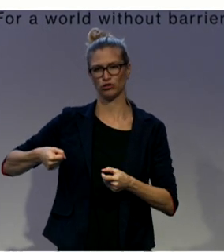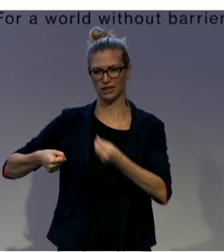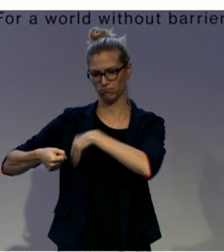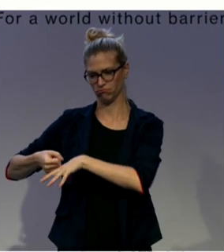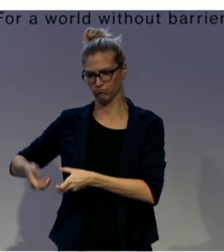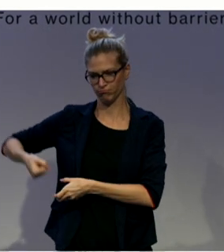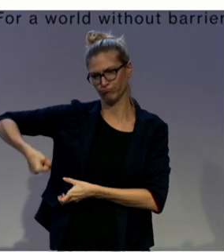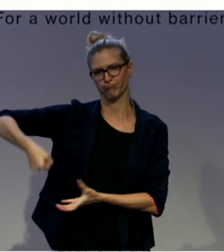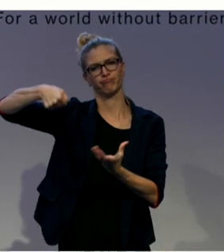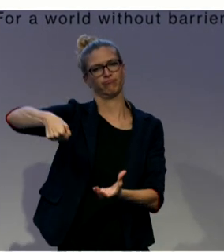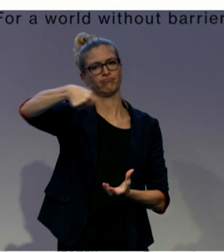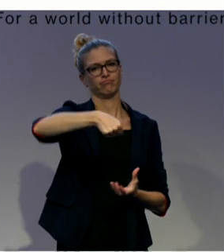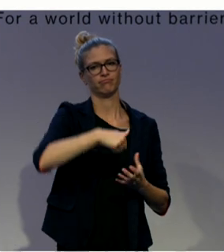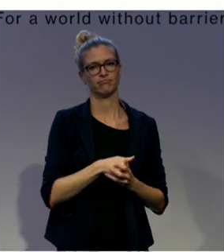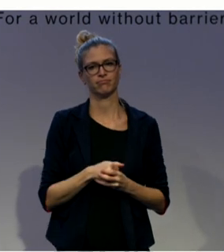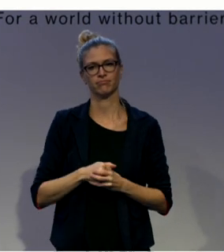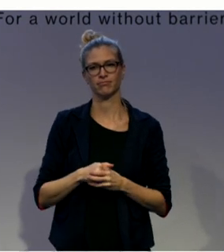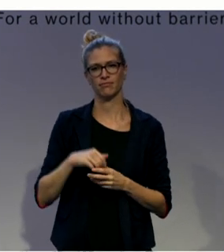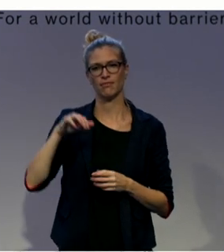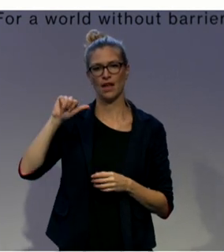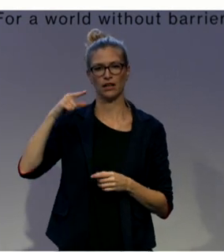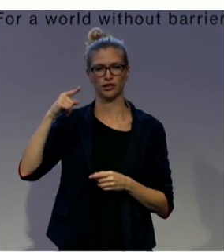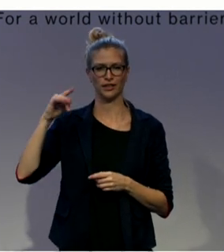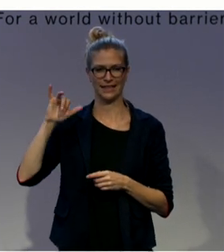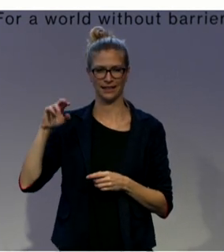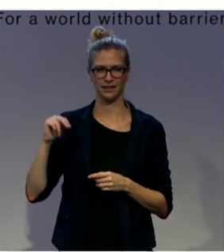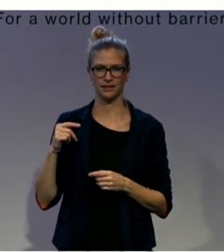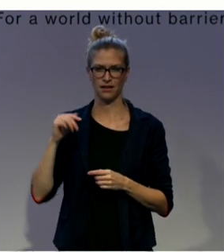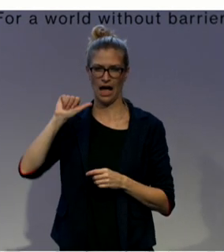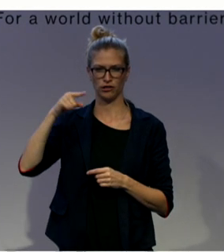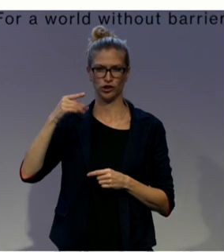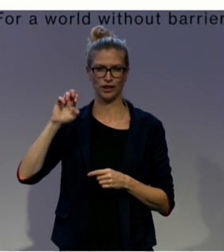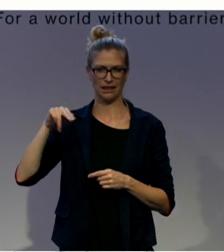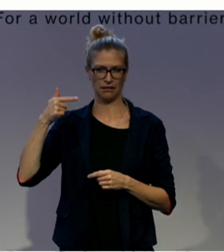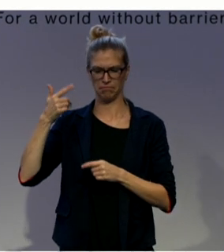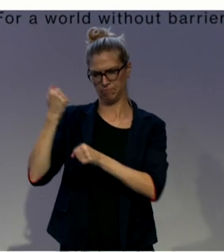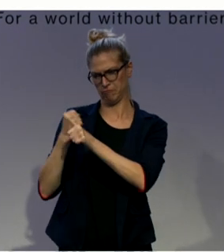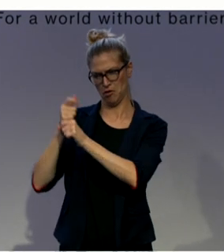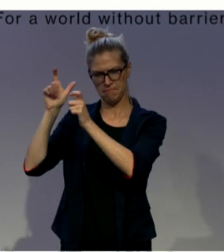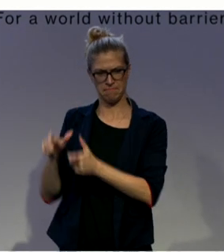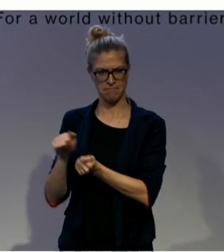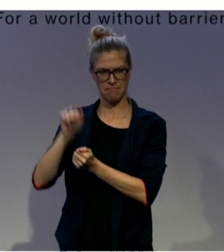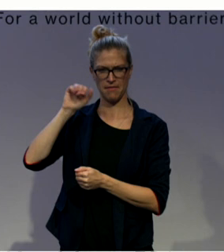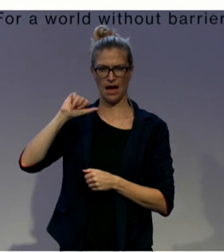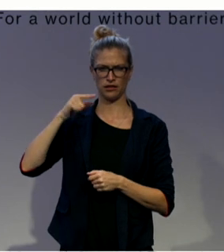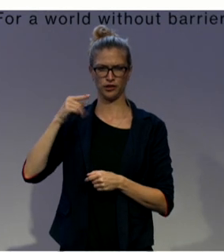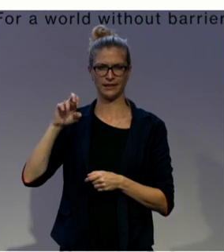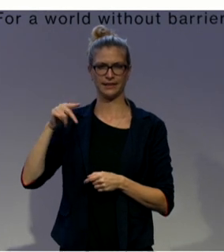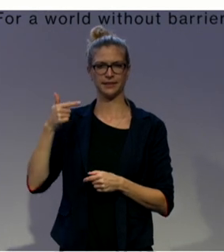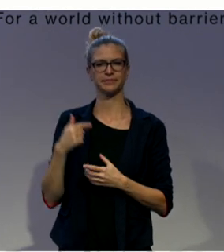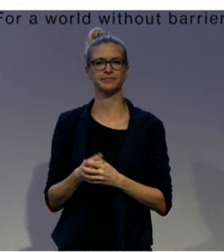person with disabilities is being violated. Conceptually, the right of participation is always